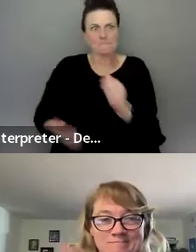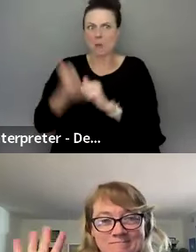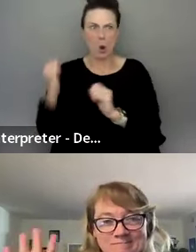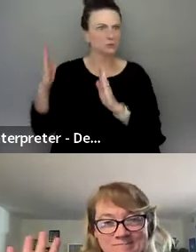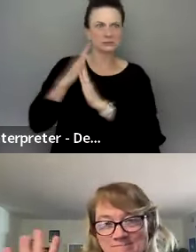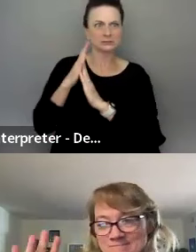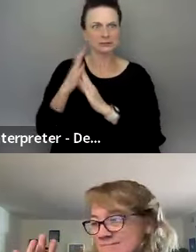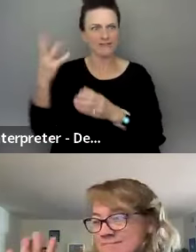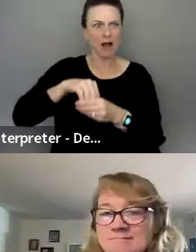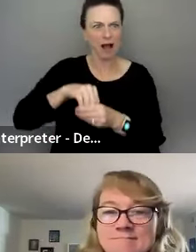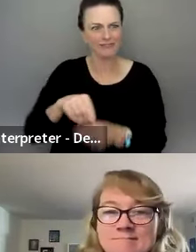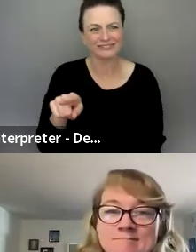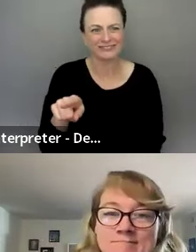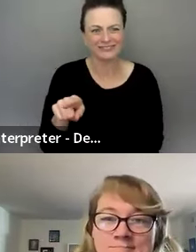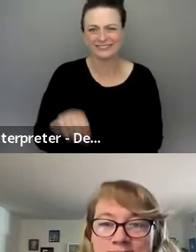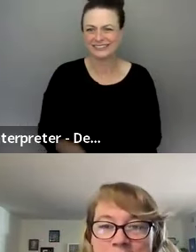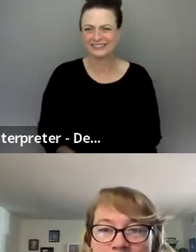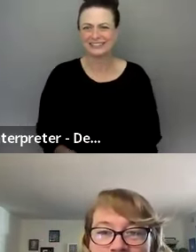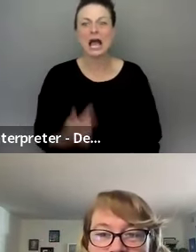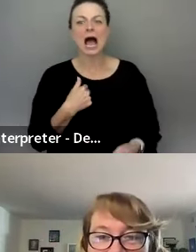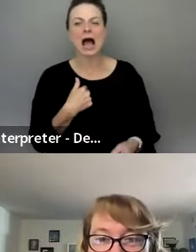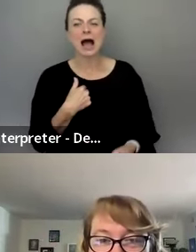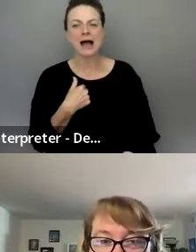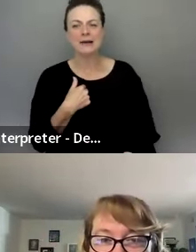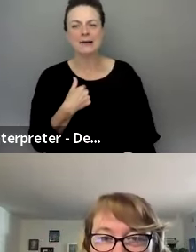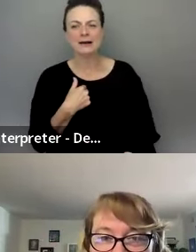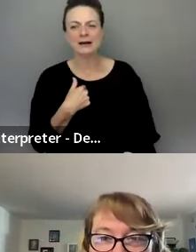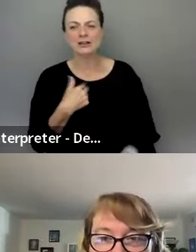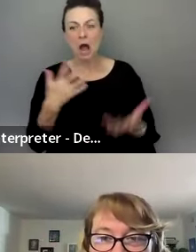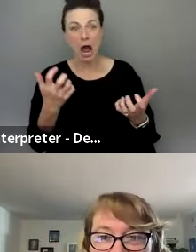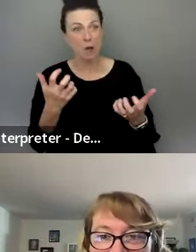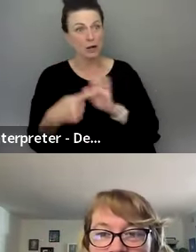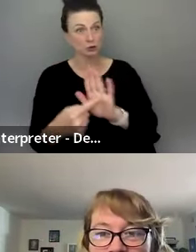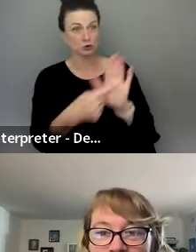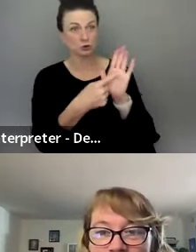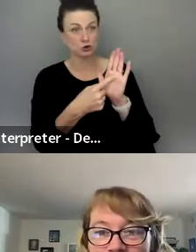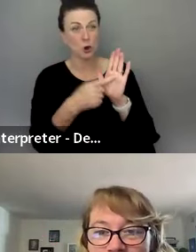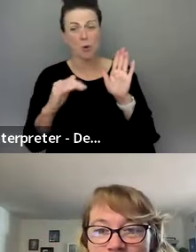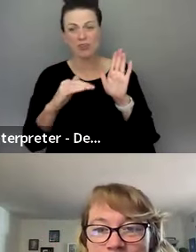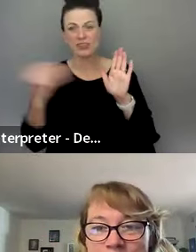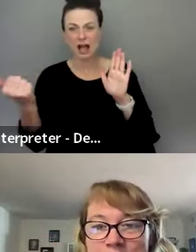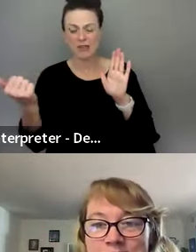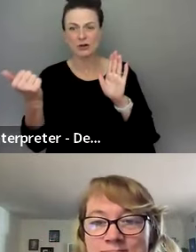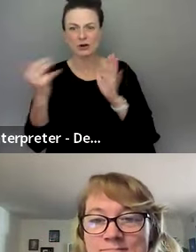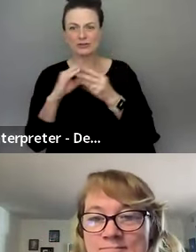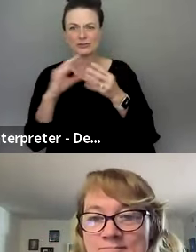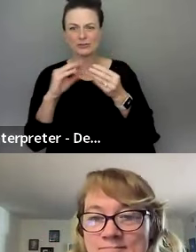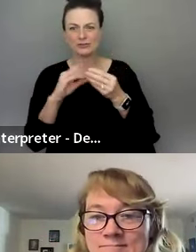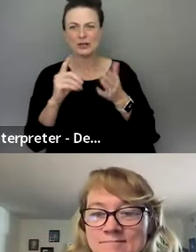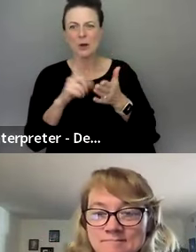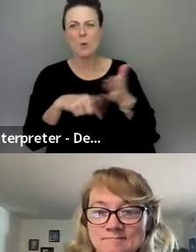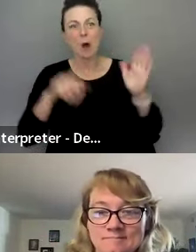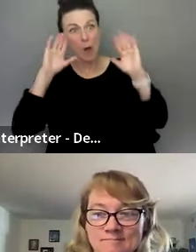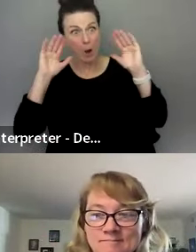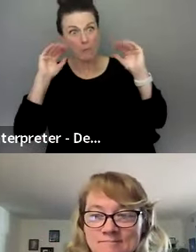uh, engagement. that was, I wanted, I wanted, uh, to, the other story of what I hope,